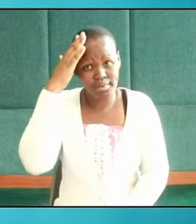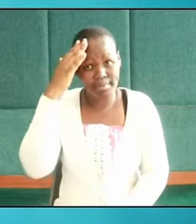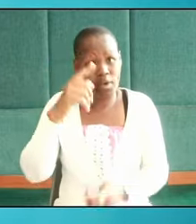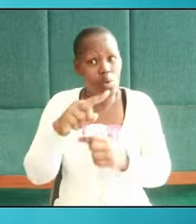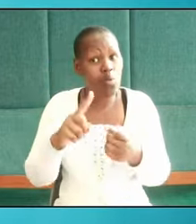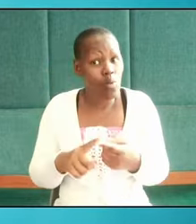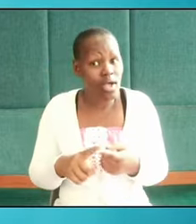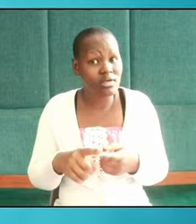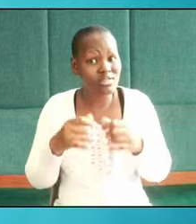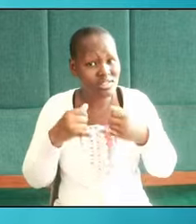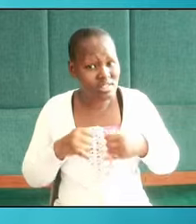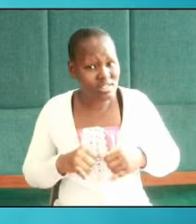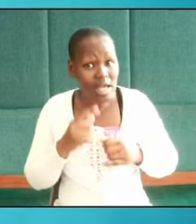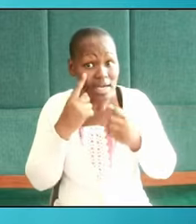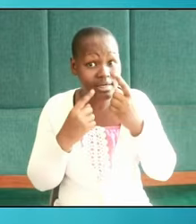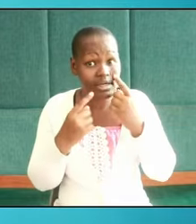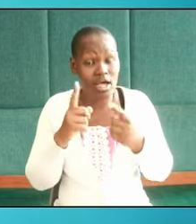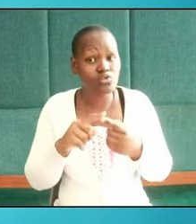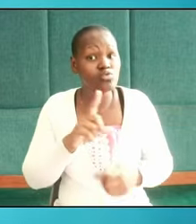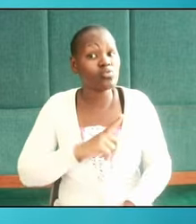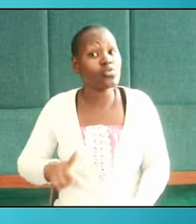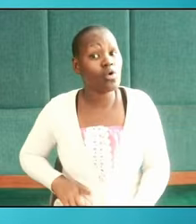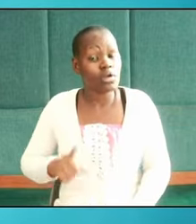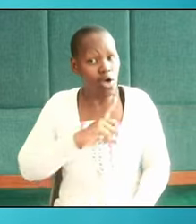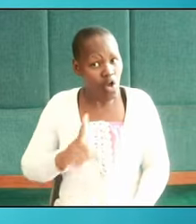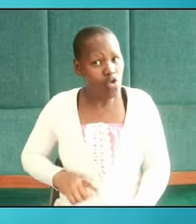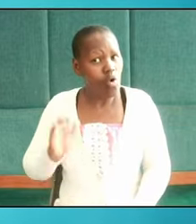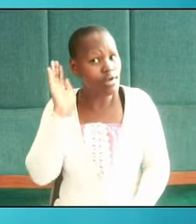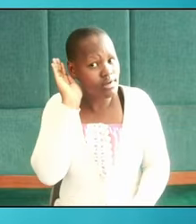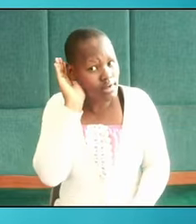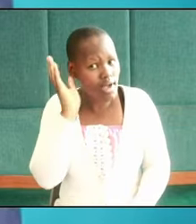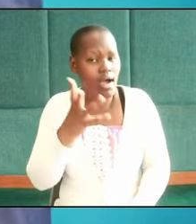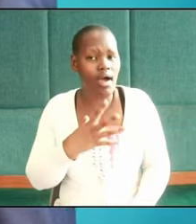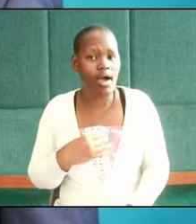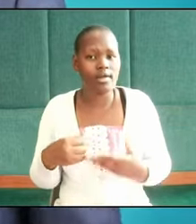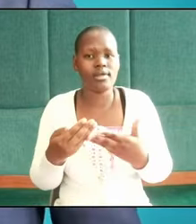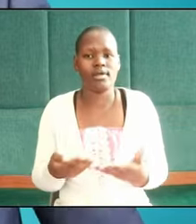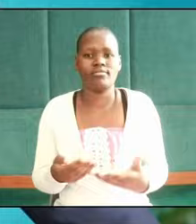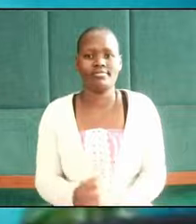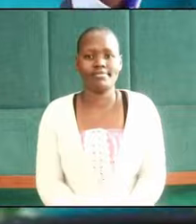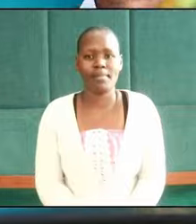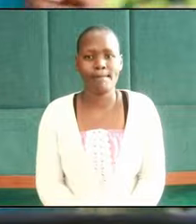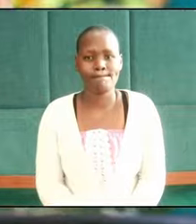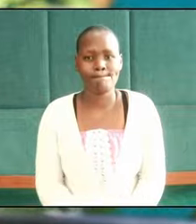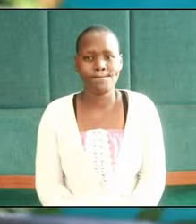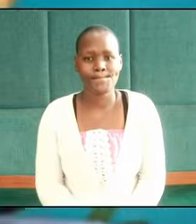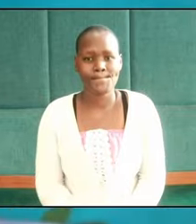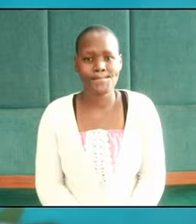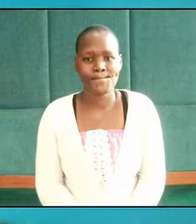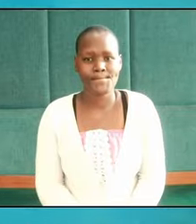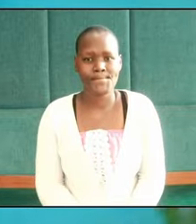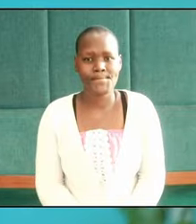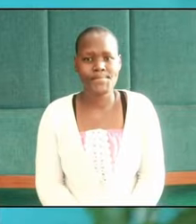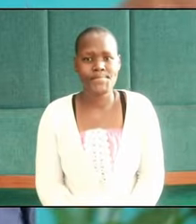they cry to God the Lord hears and he can deliver and even if he may